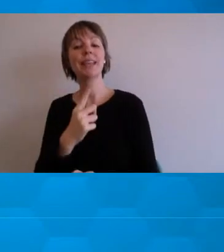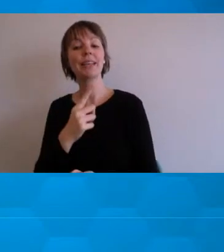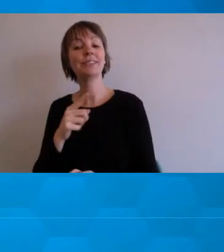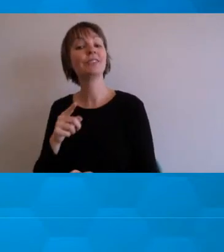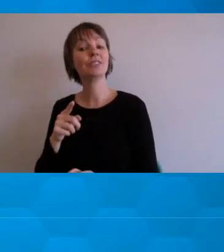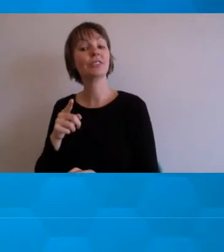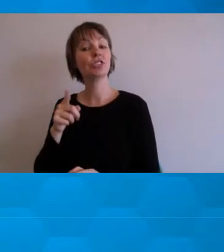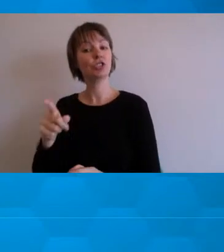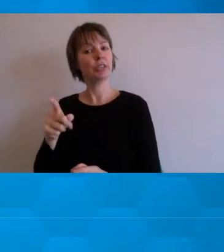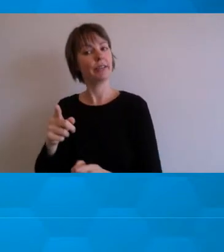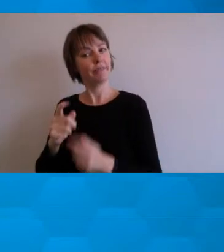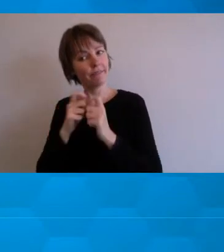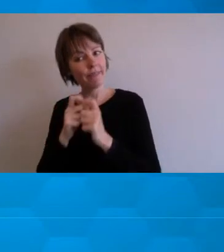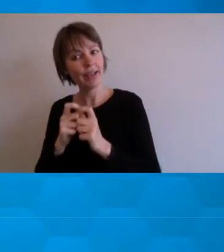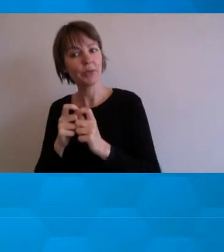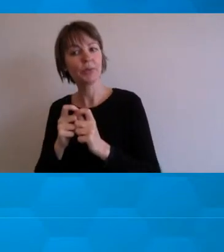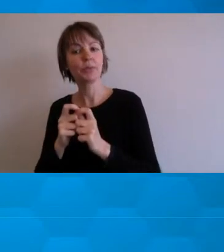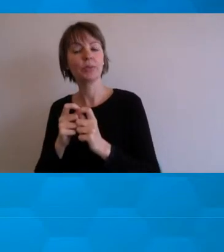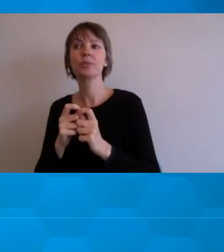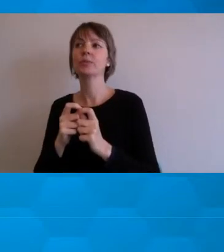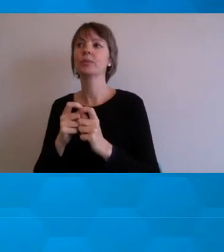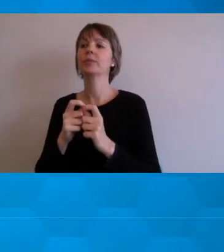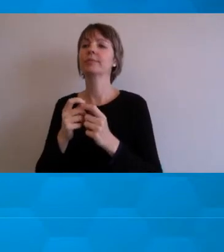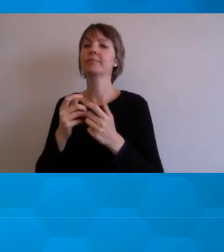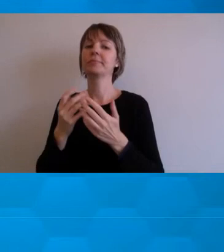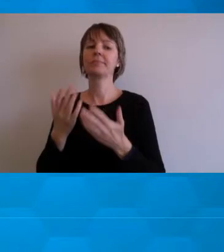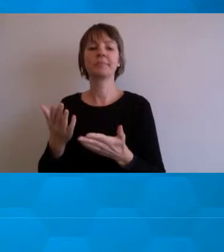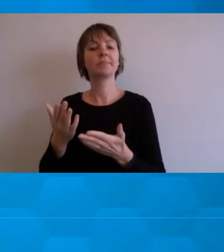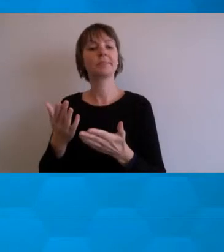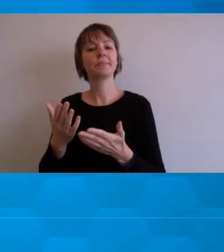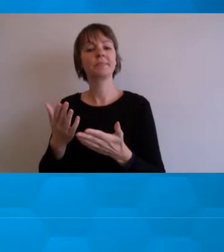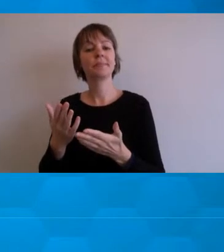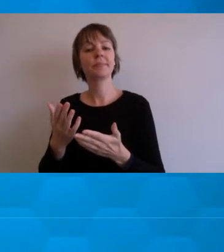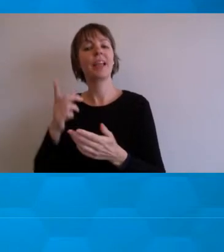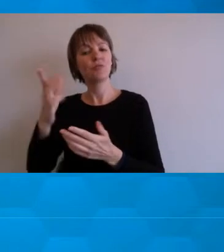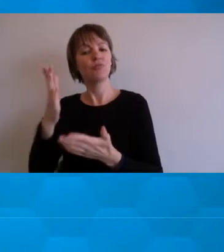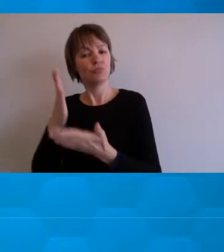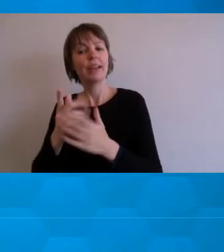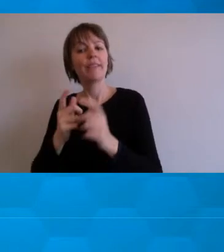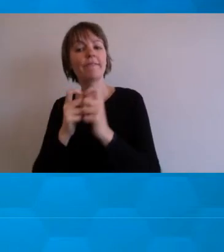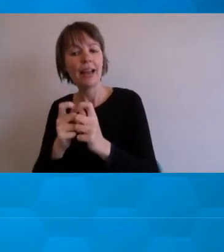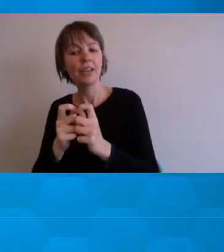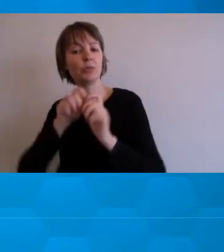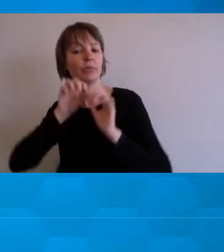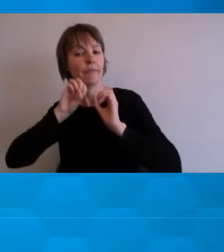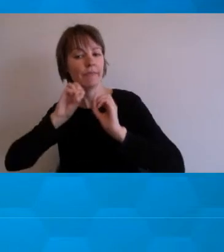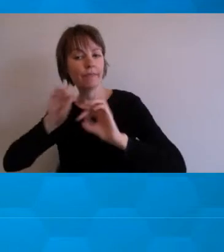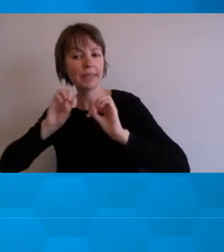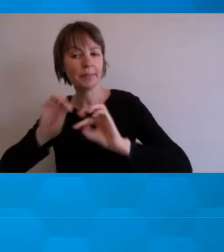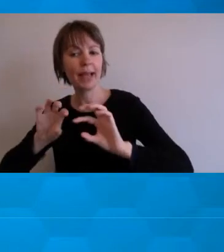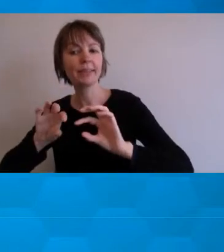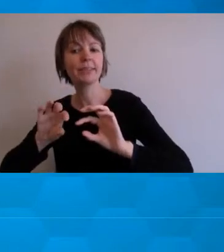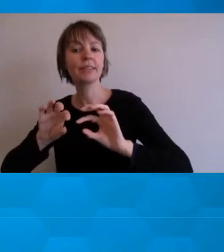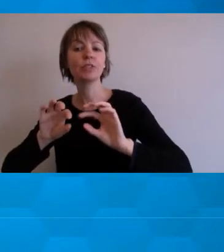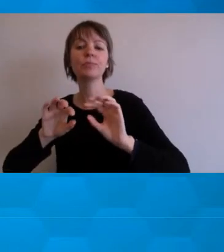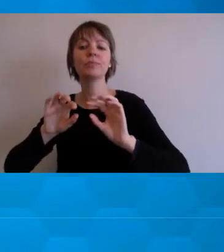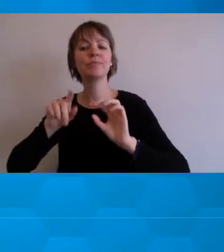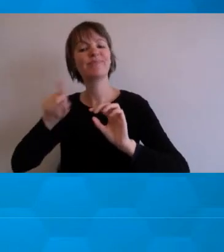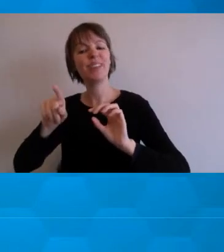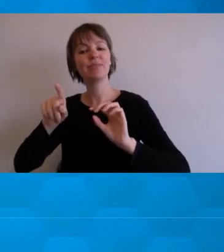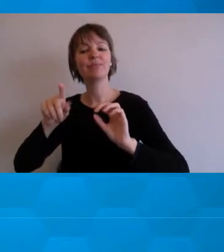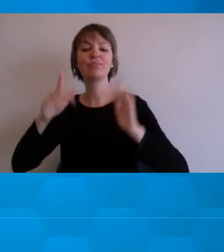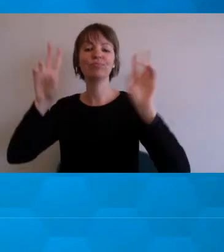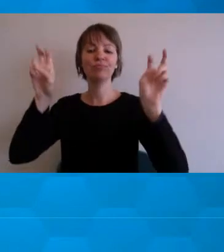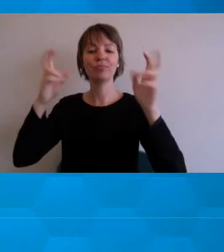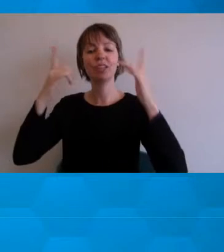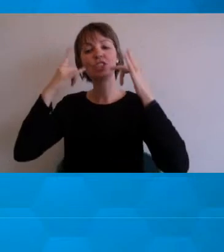valued he or she valued you know the feedback thing the check in idea and being able